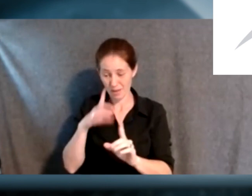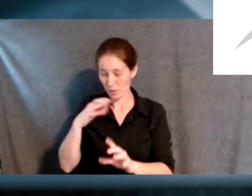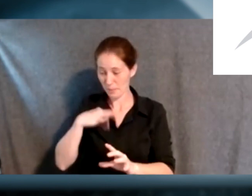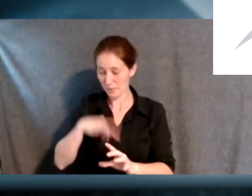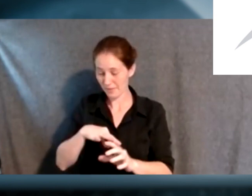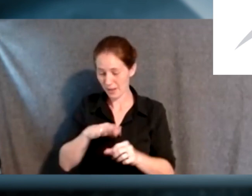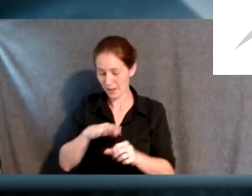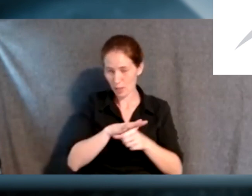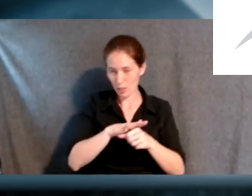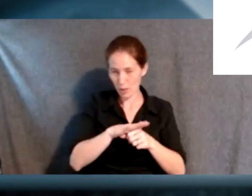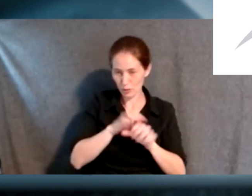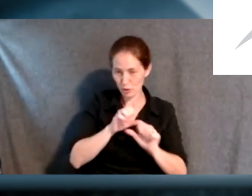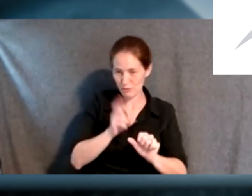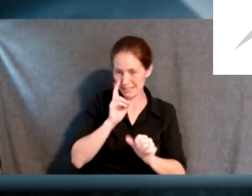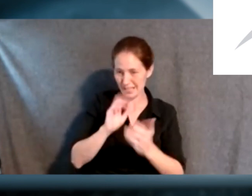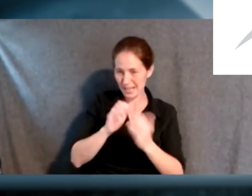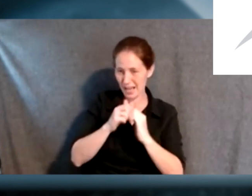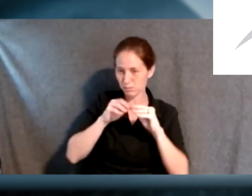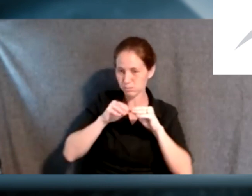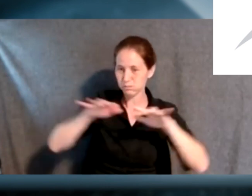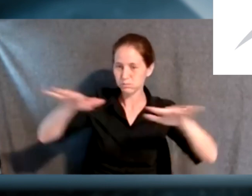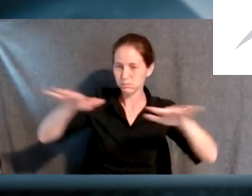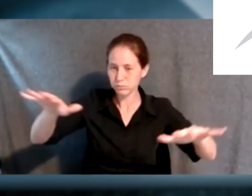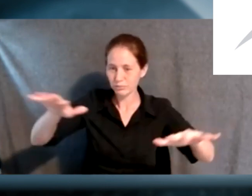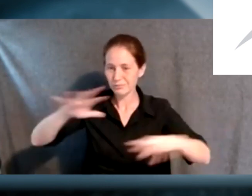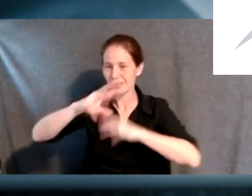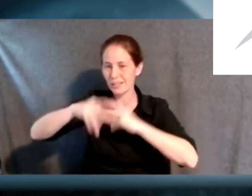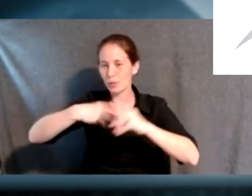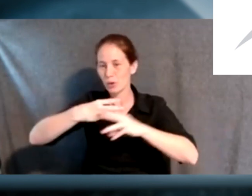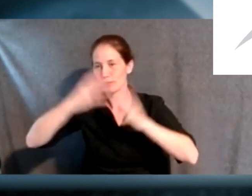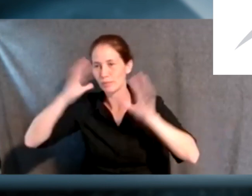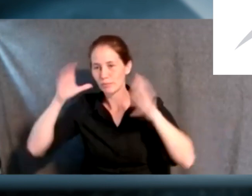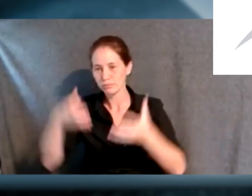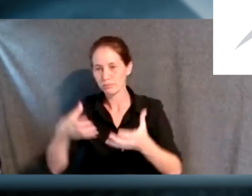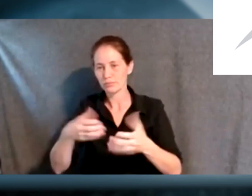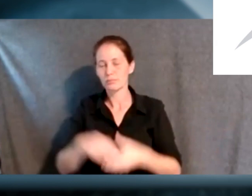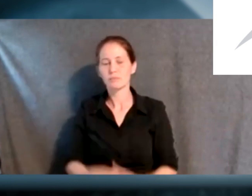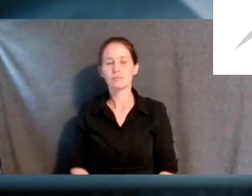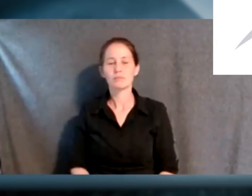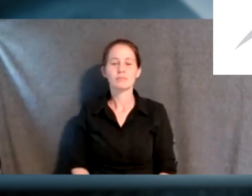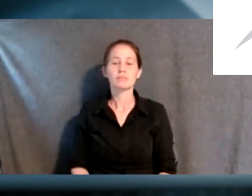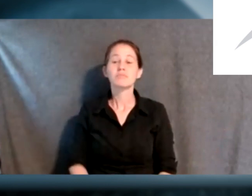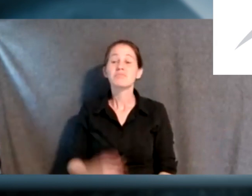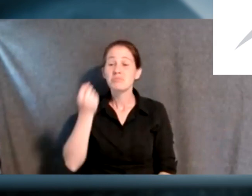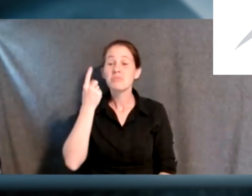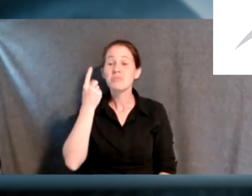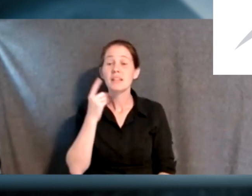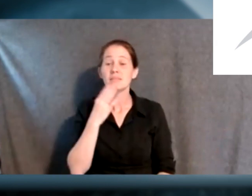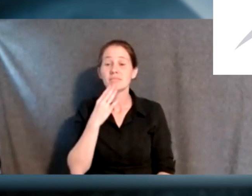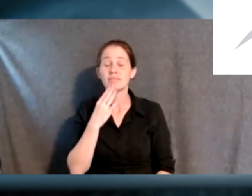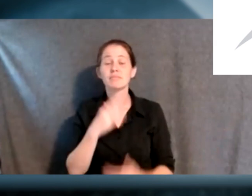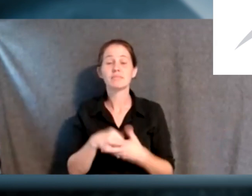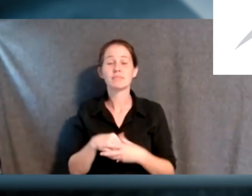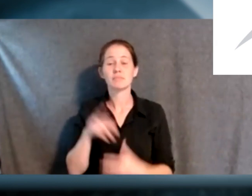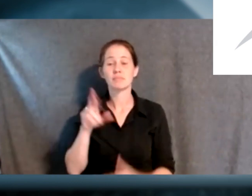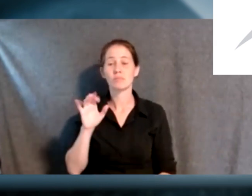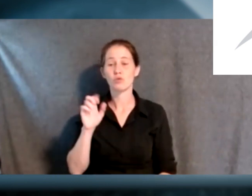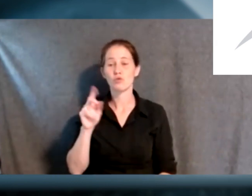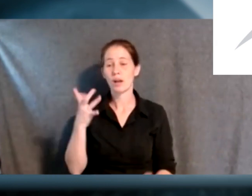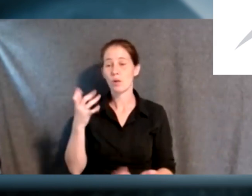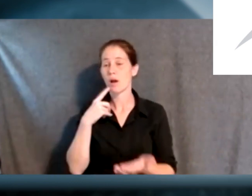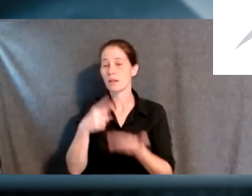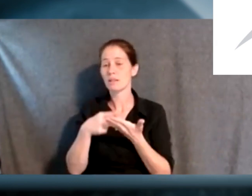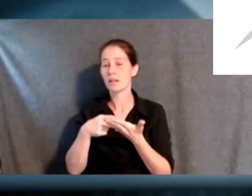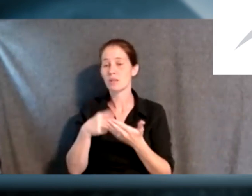locally. We can also see how that projects out globally, which is really helpful. That makes sense. Thank you, Rebecca. Rick, I'd like to talk with you, man.